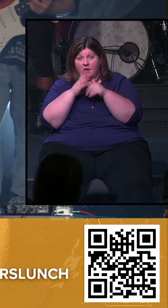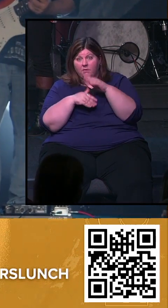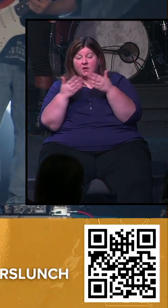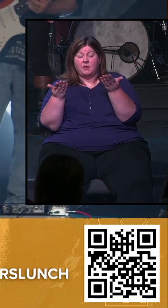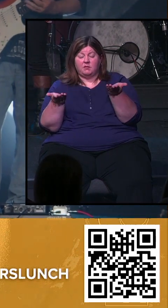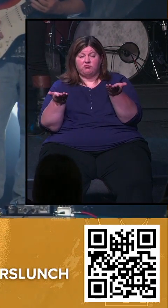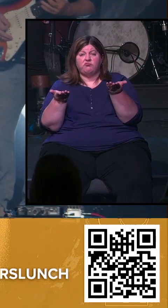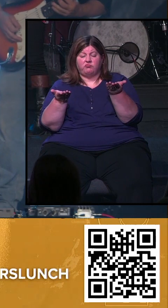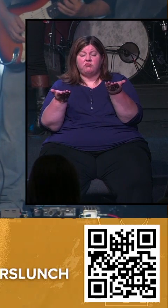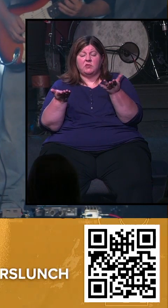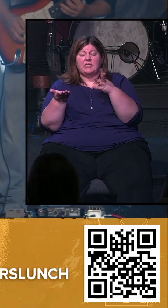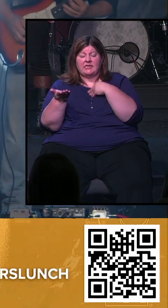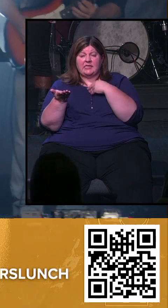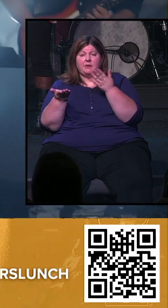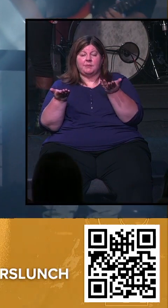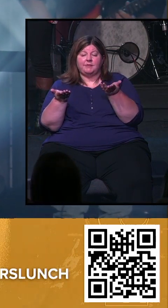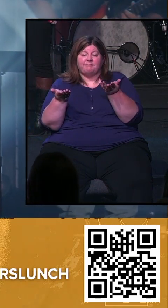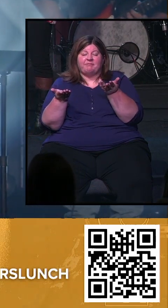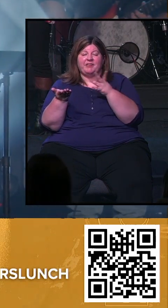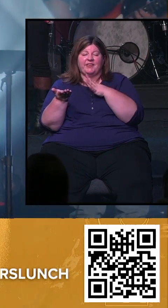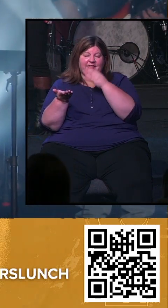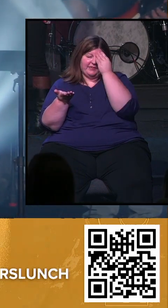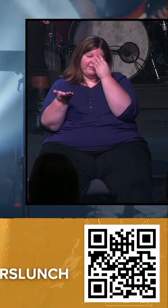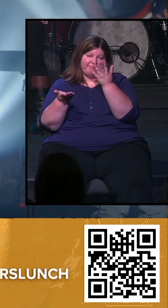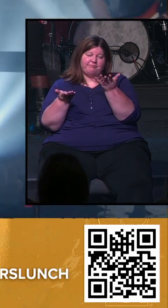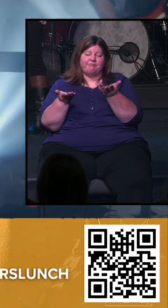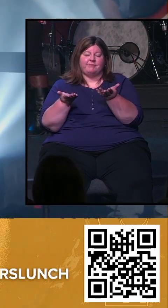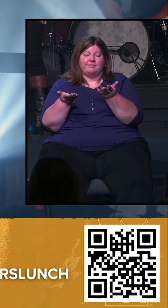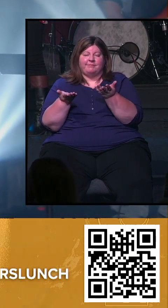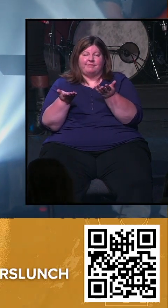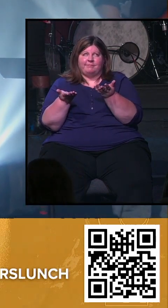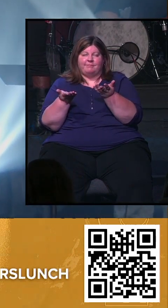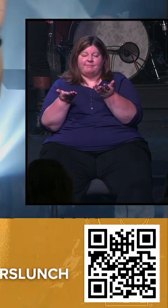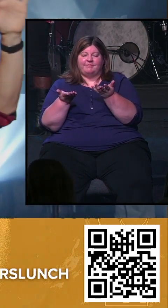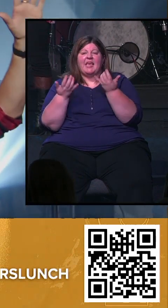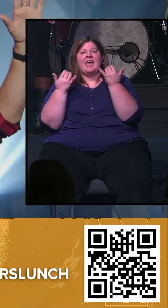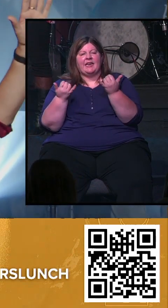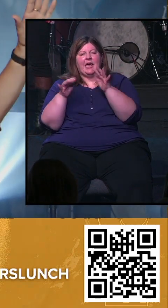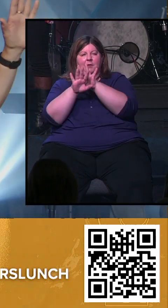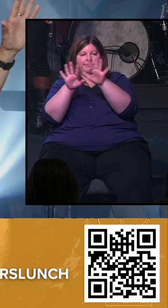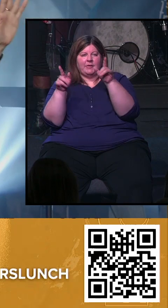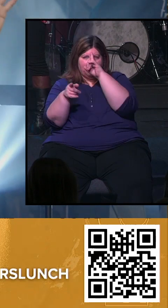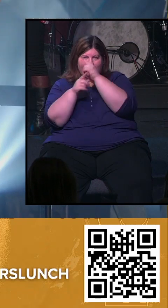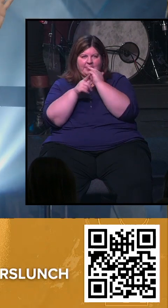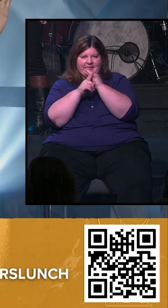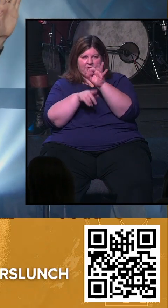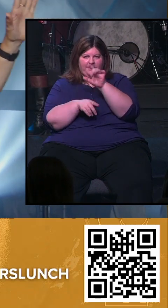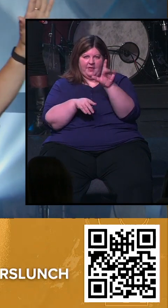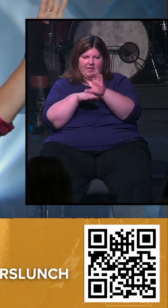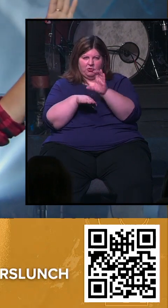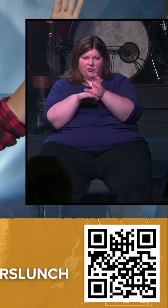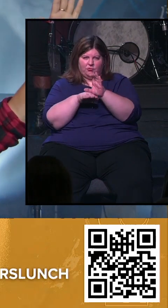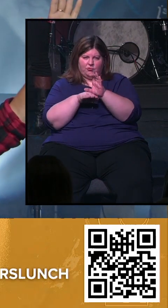hands in a posture of reception like this I'd just love to speak these words over you And now my brothers and sisters of Frontline Church